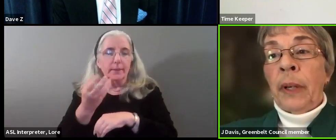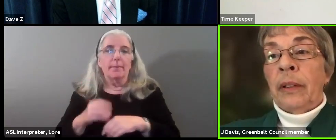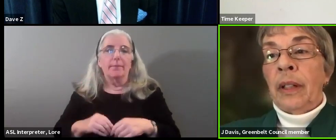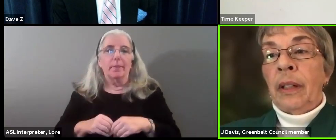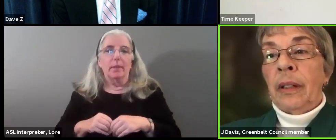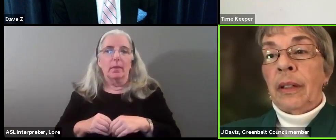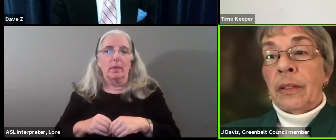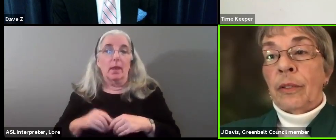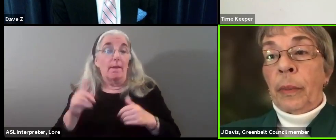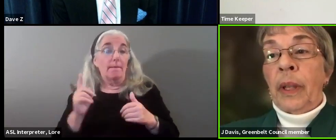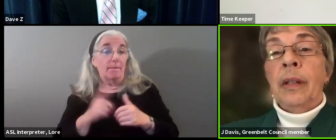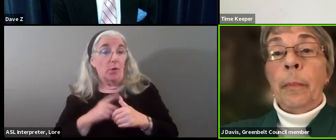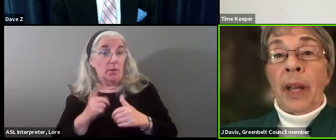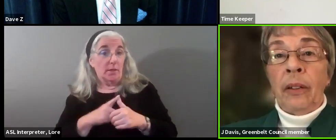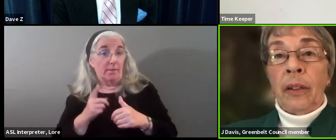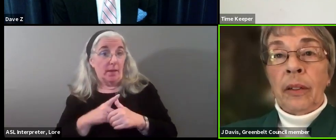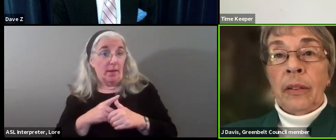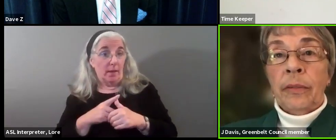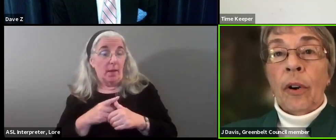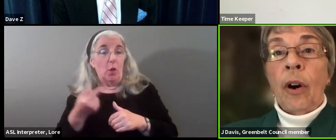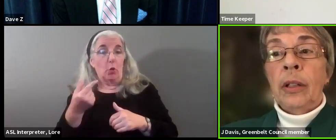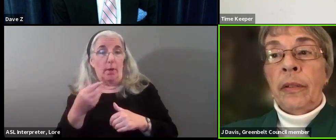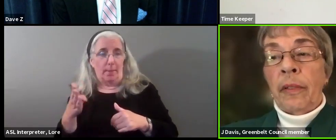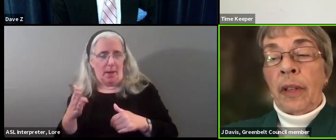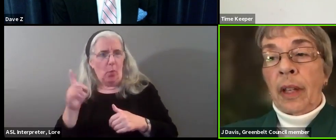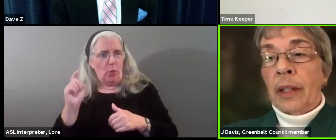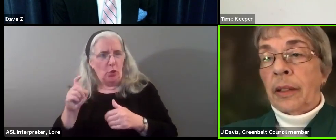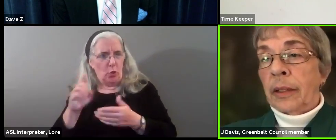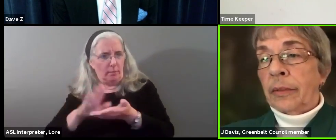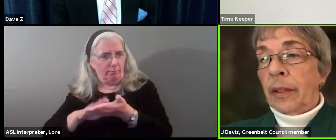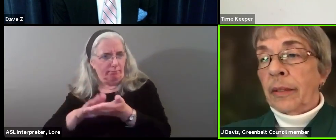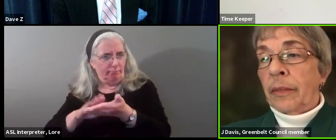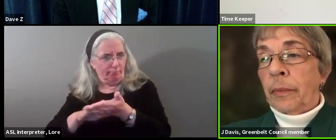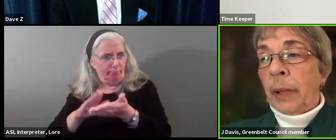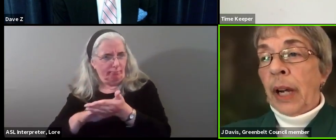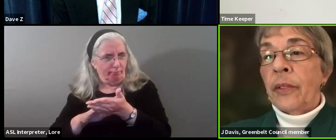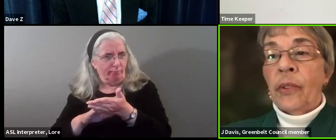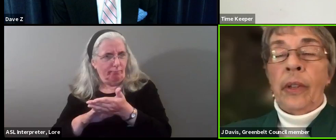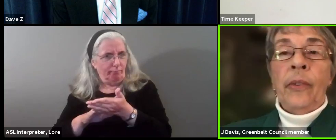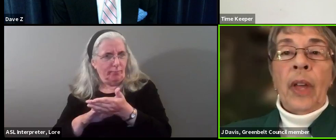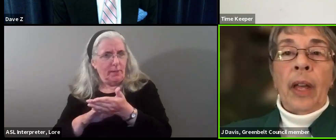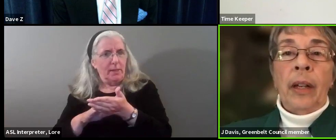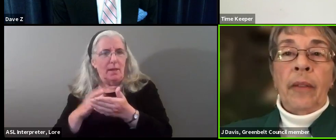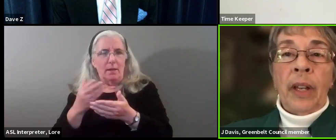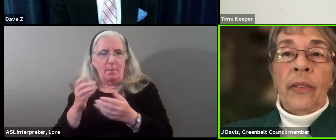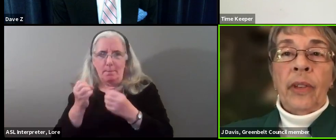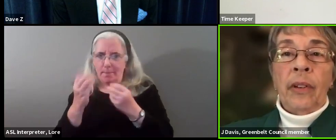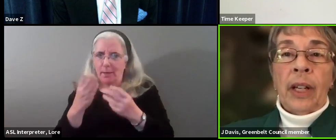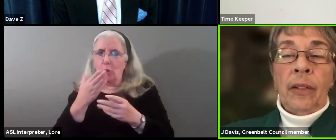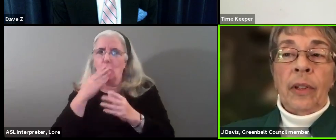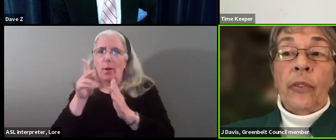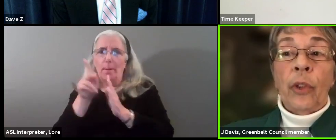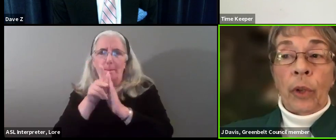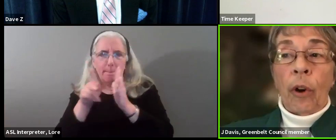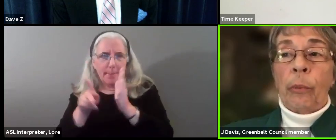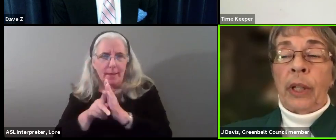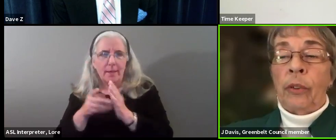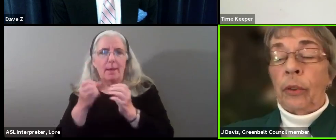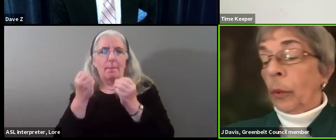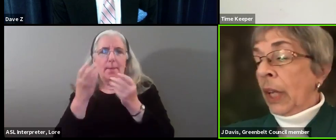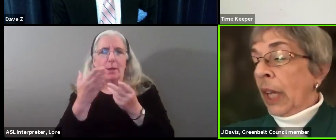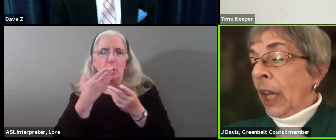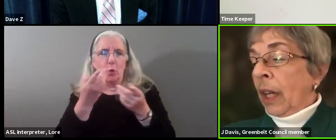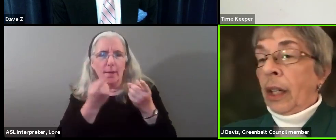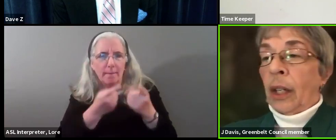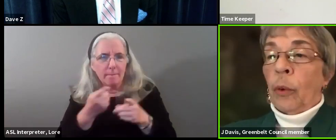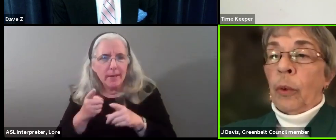Greenbelt is to be commended for all of the policies and events and activities that we already